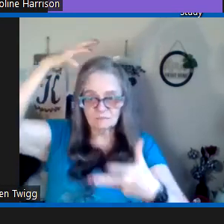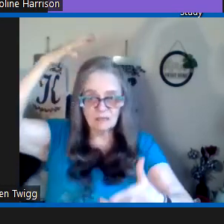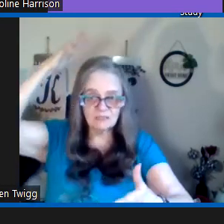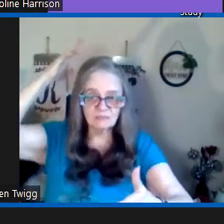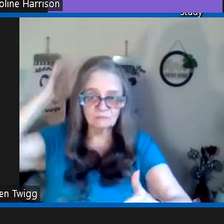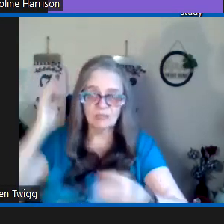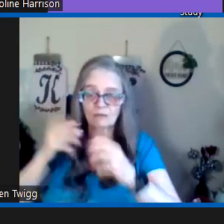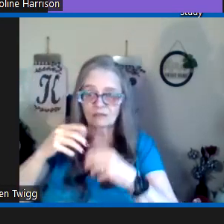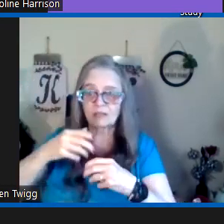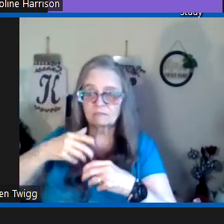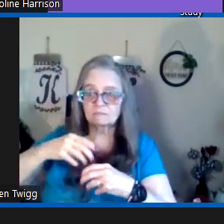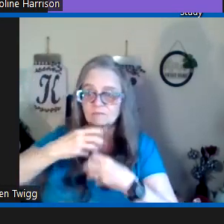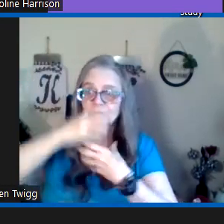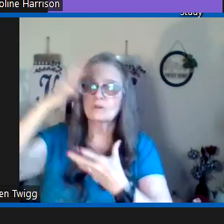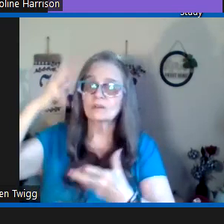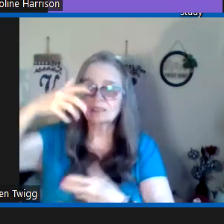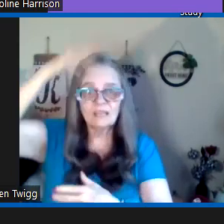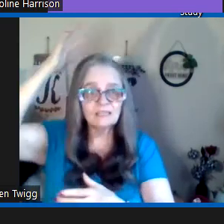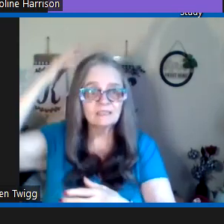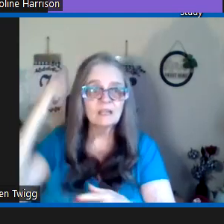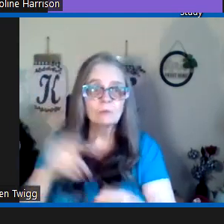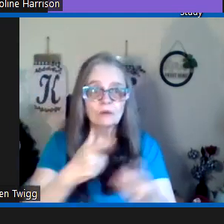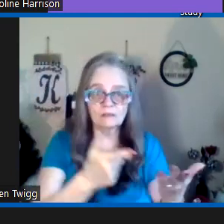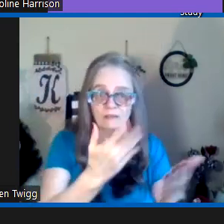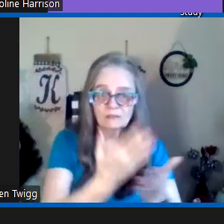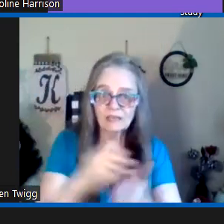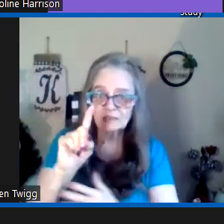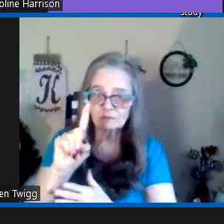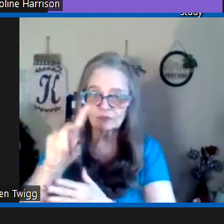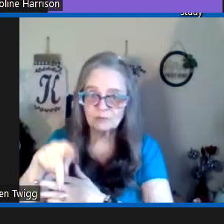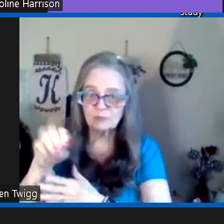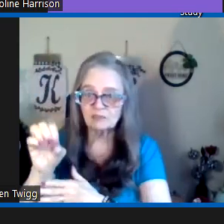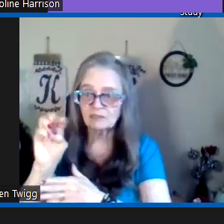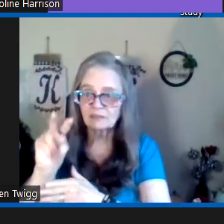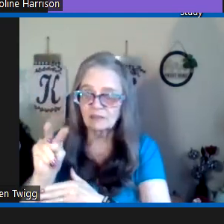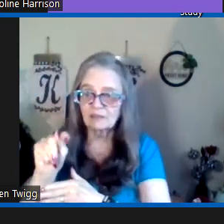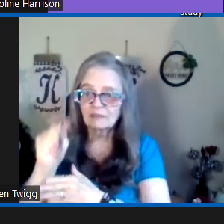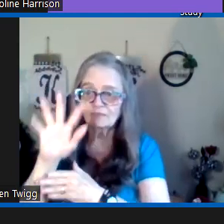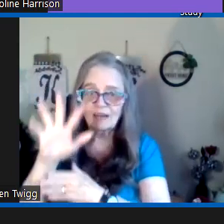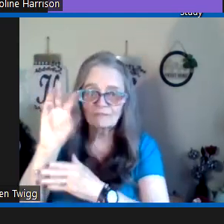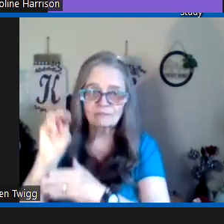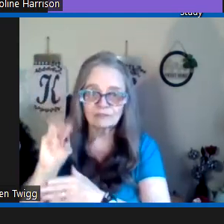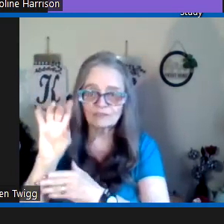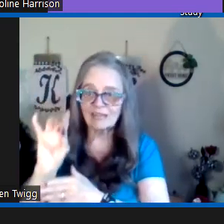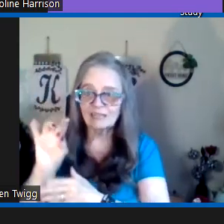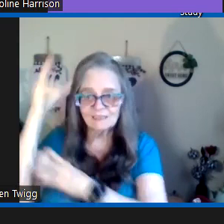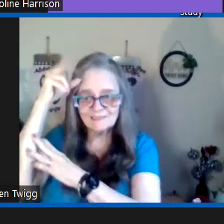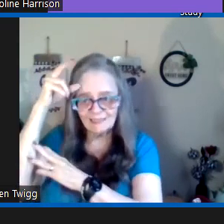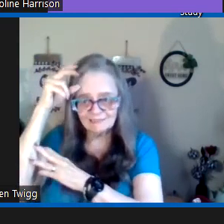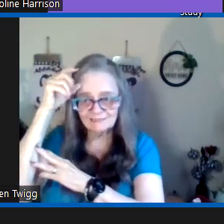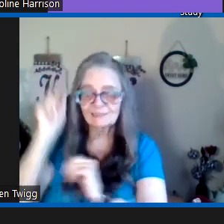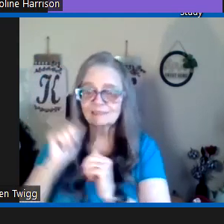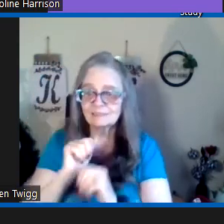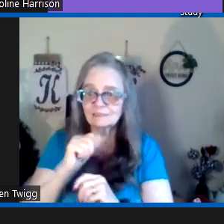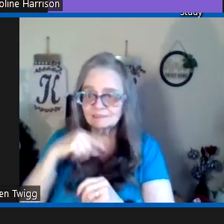sometimes he's a uh a roaring lion well okay in first peter five verse eight